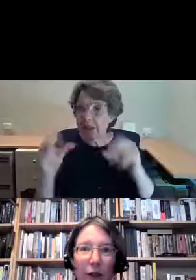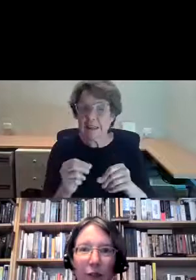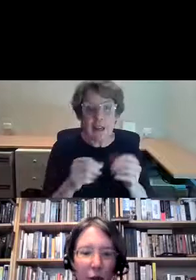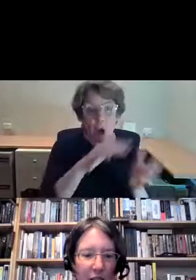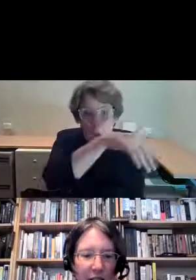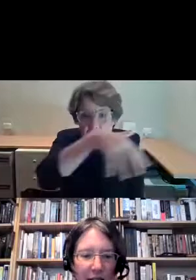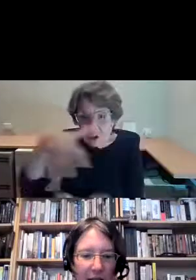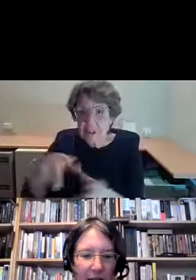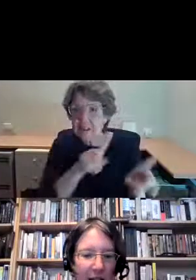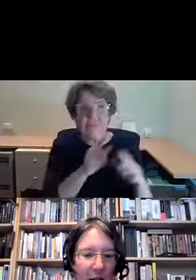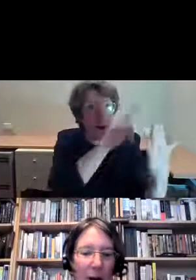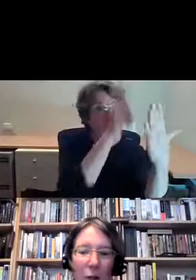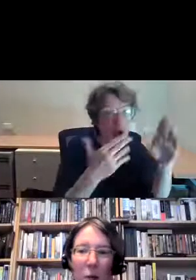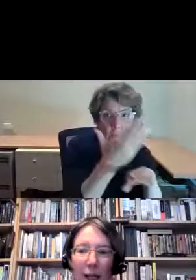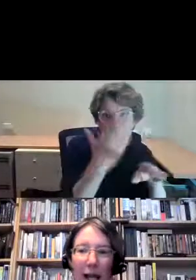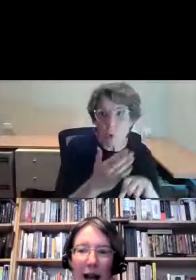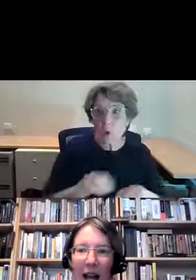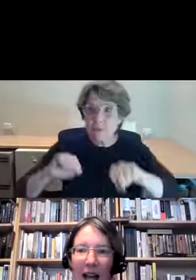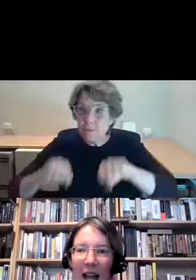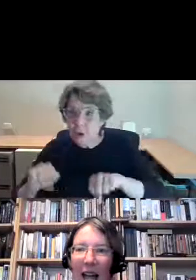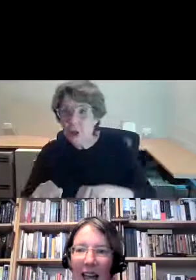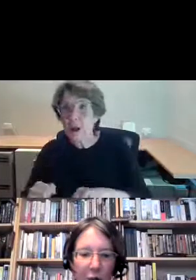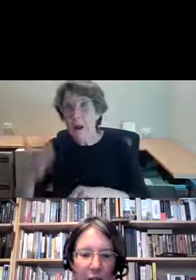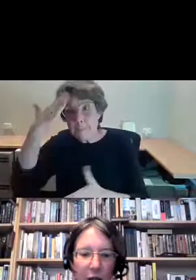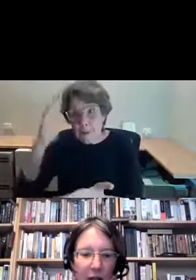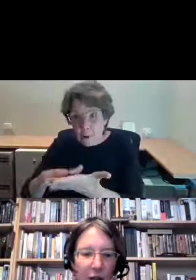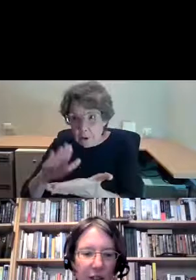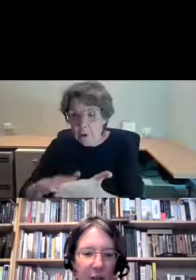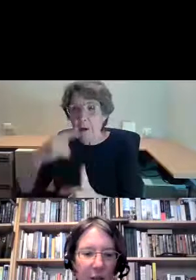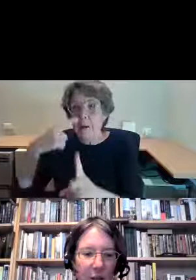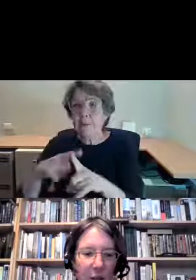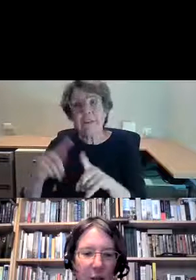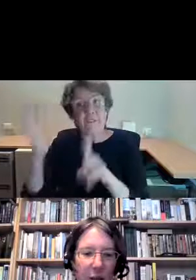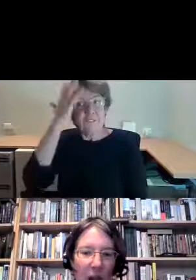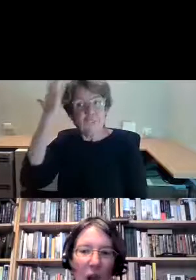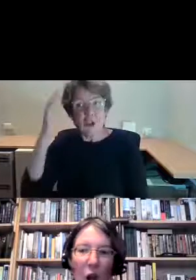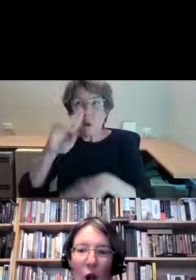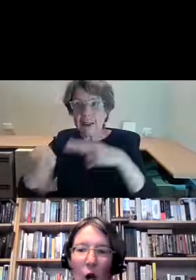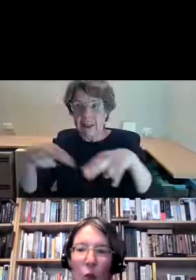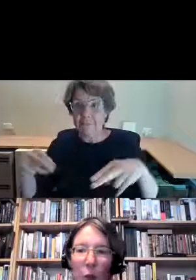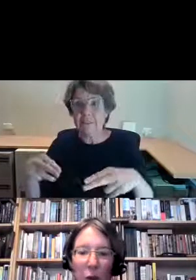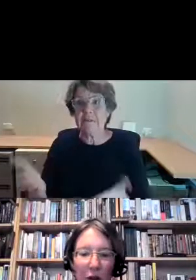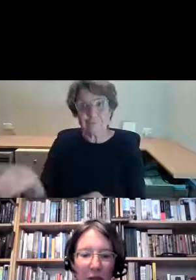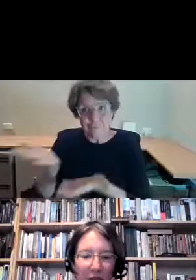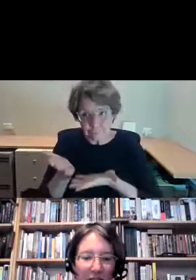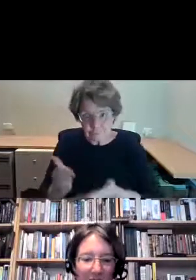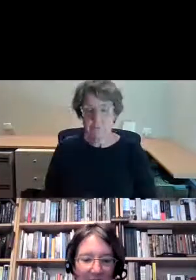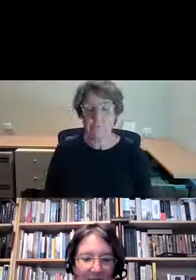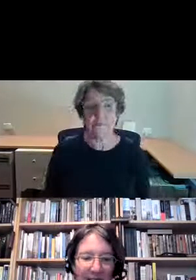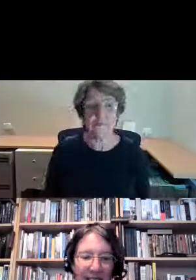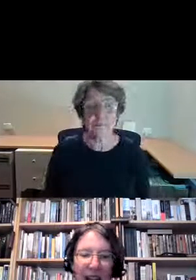artworks, furnishings, memorabilia and official gifts. Her book,